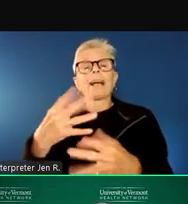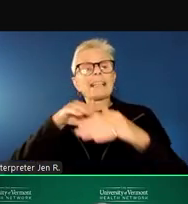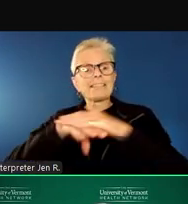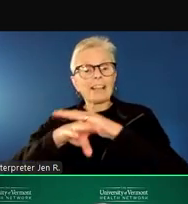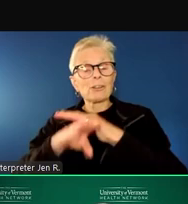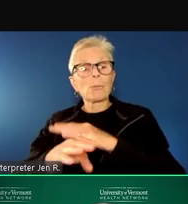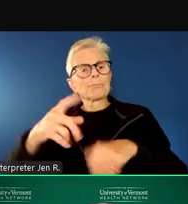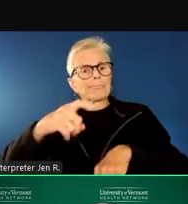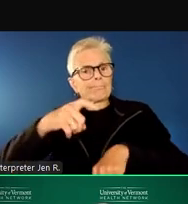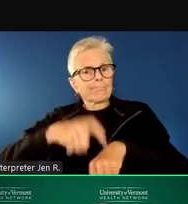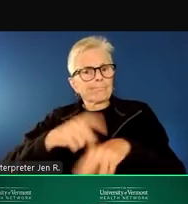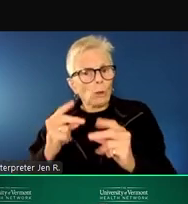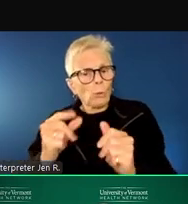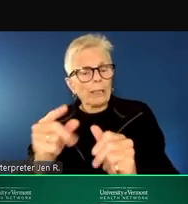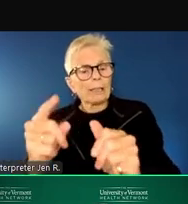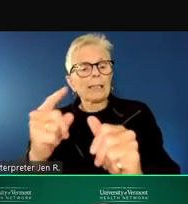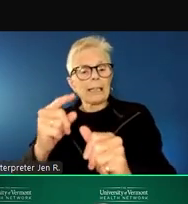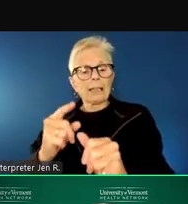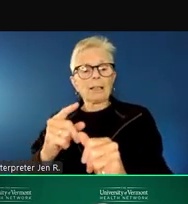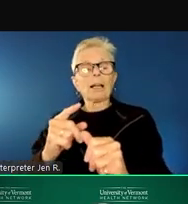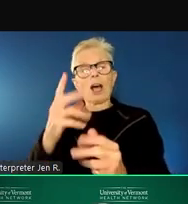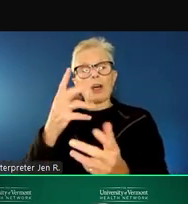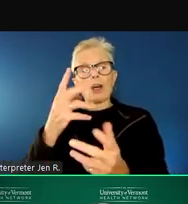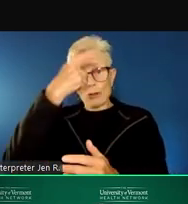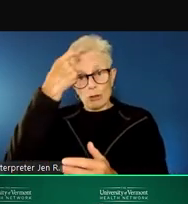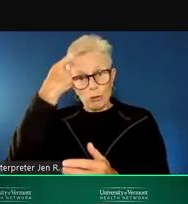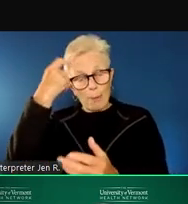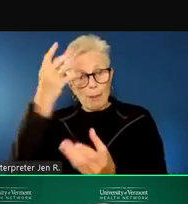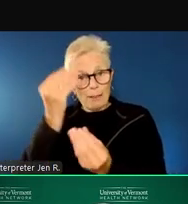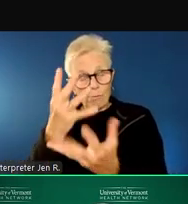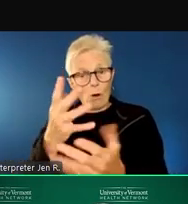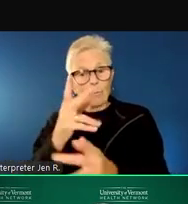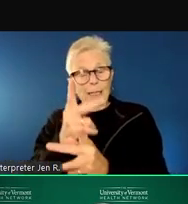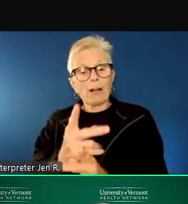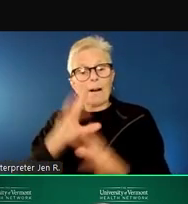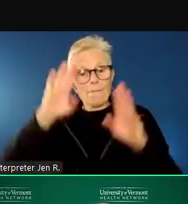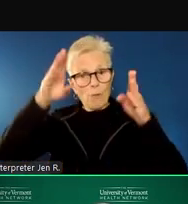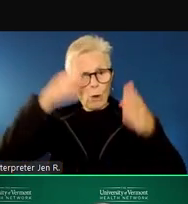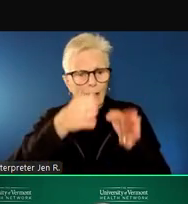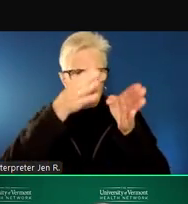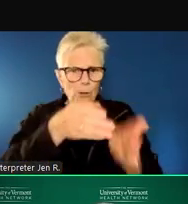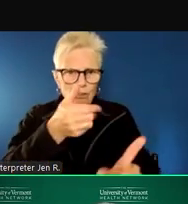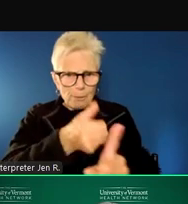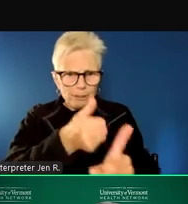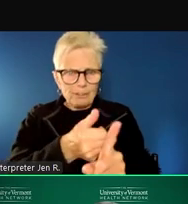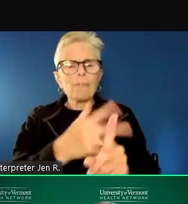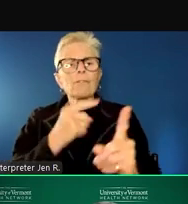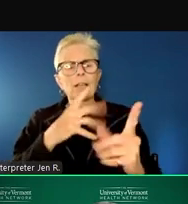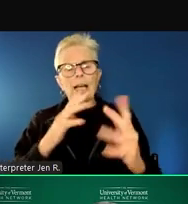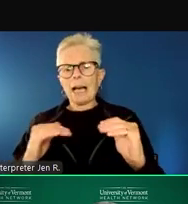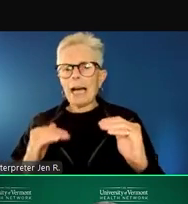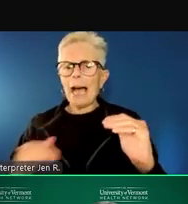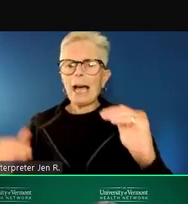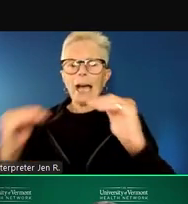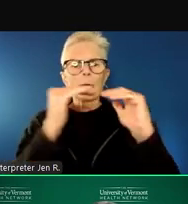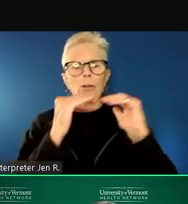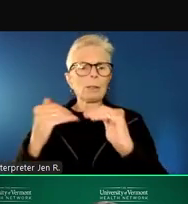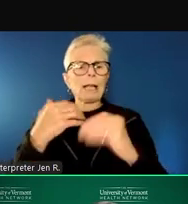trauma informed care that is person centered, equitable and coordinated to meet the needs of each guest.